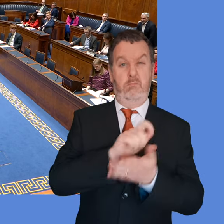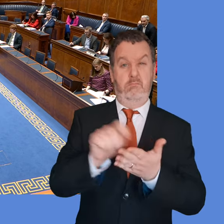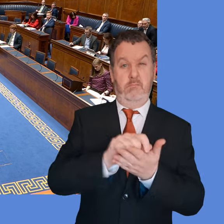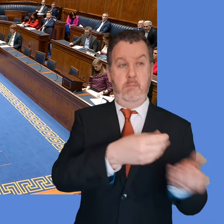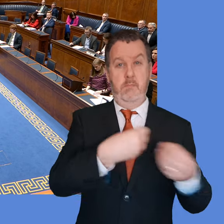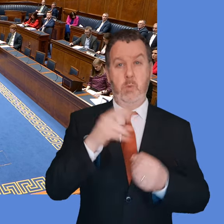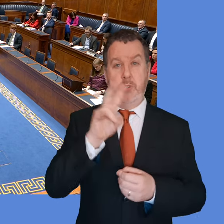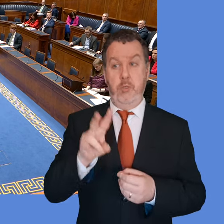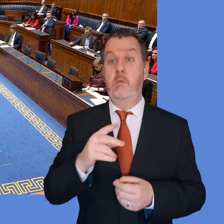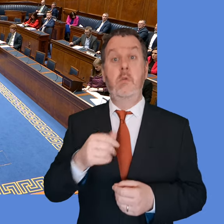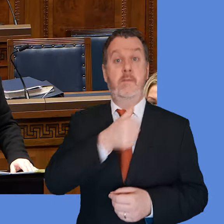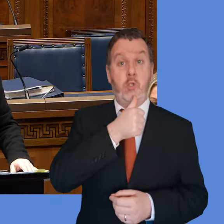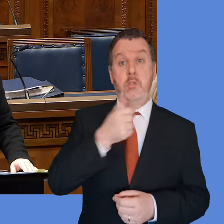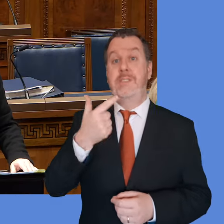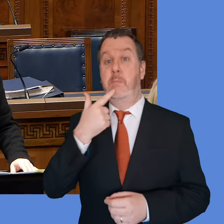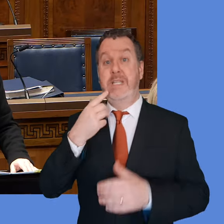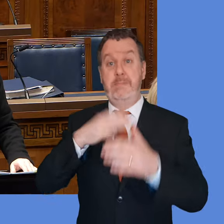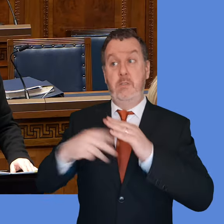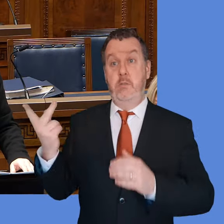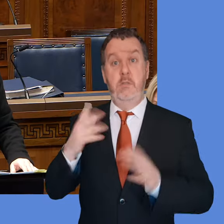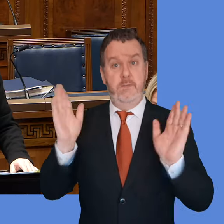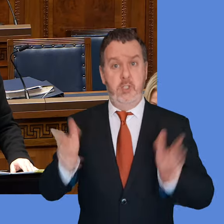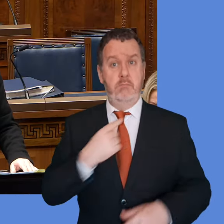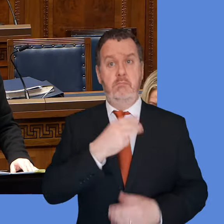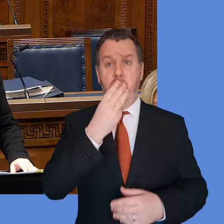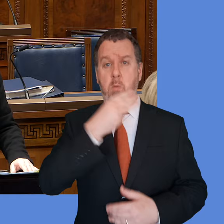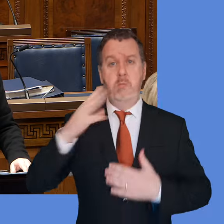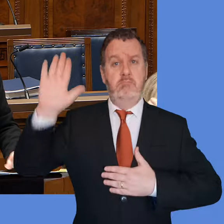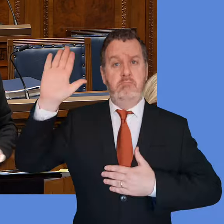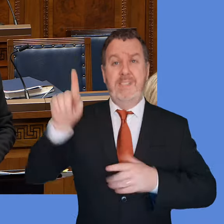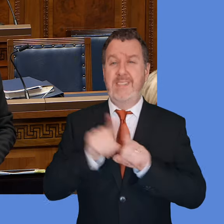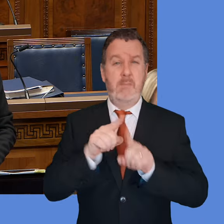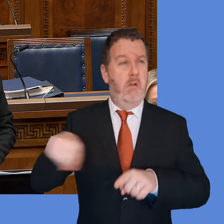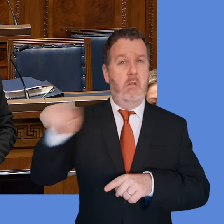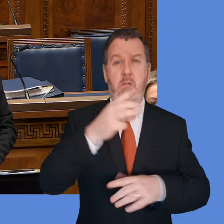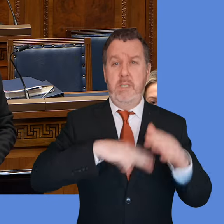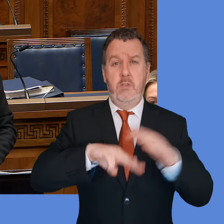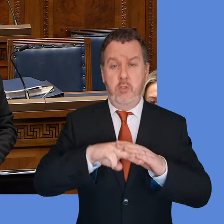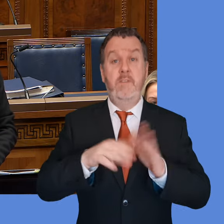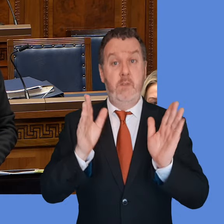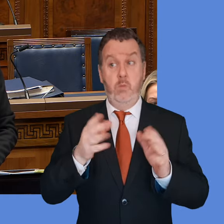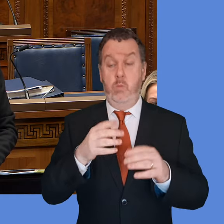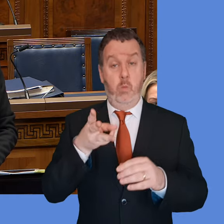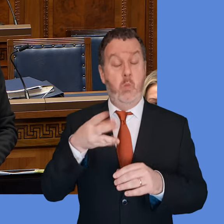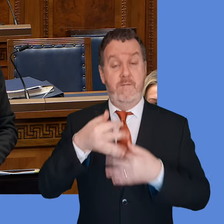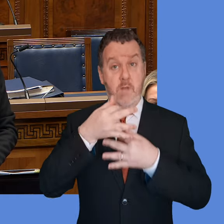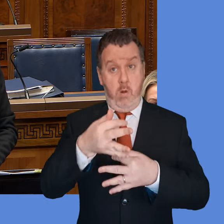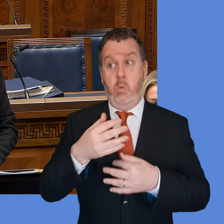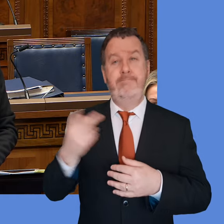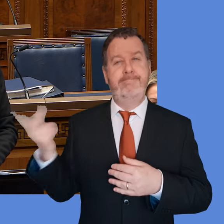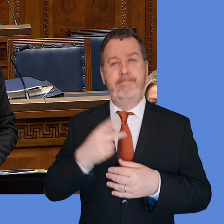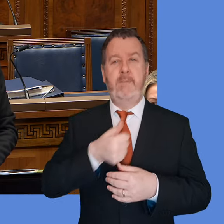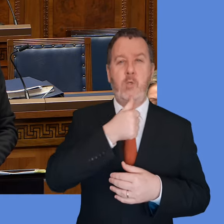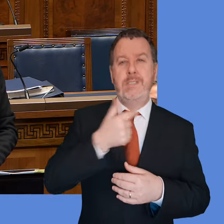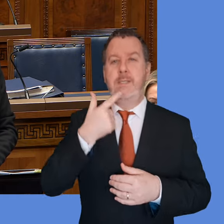As First and Deputy First Ministers, we have taken the pledge of office required of all Ministers, and in this pledge we have agreed to observe the joint nature of the